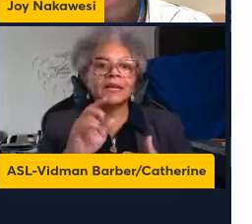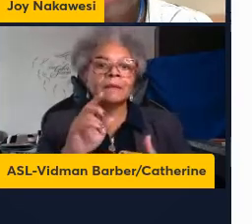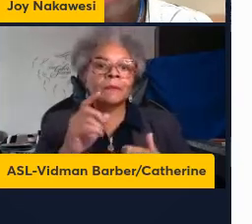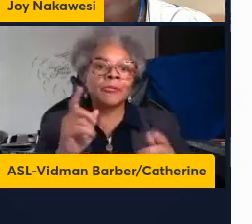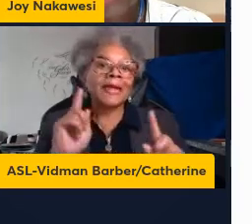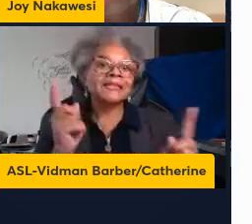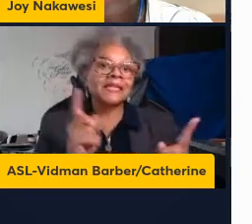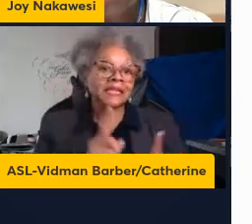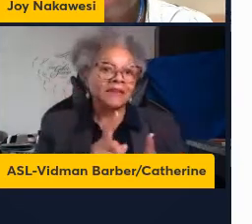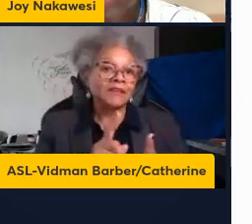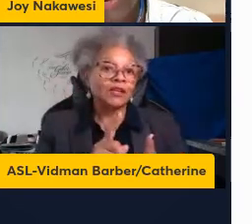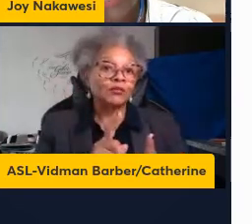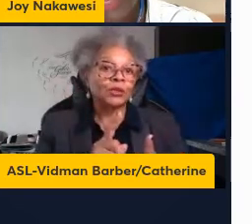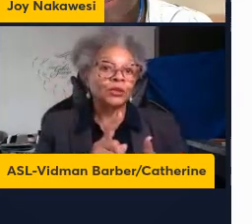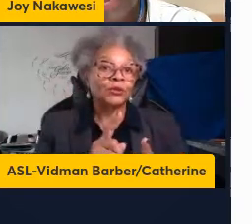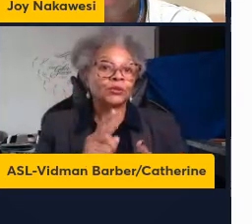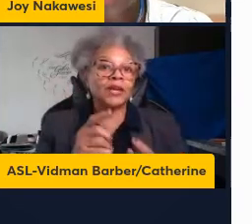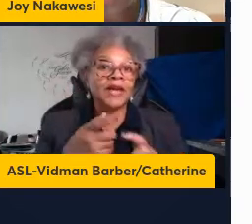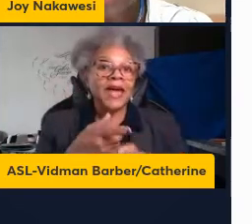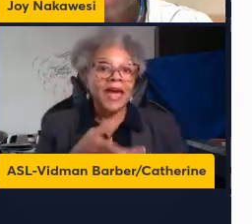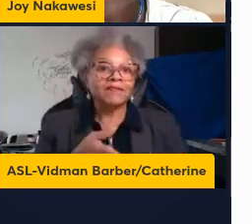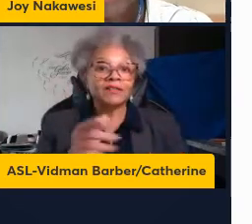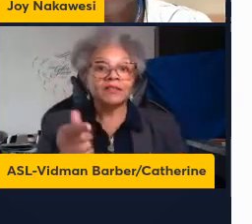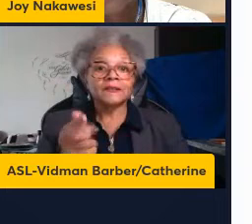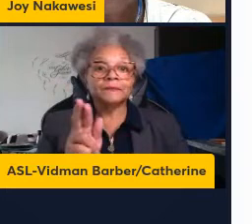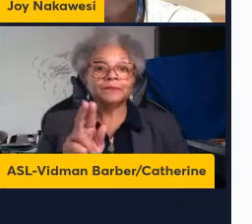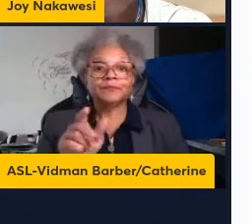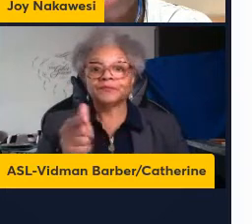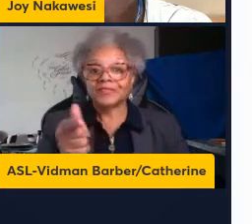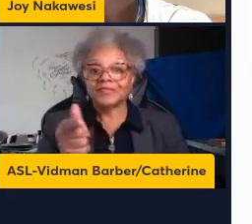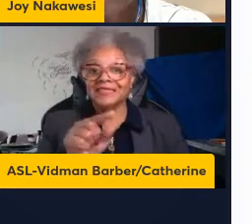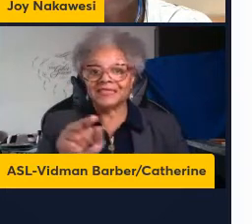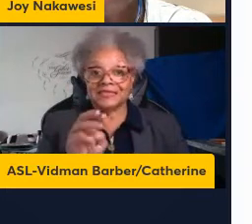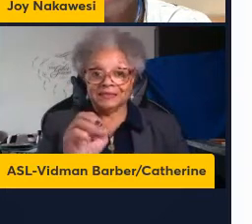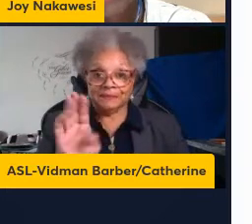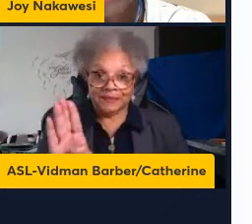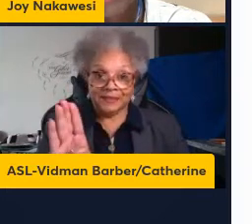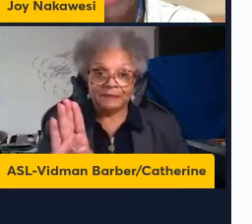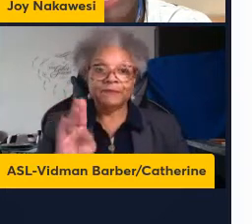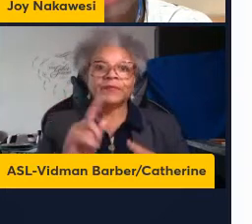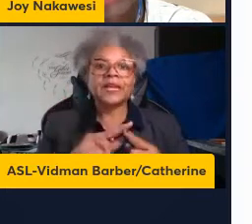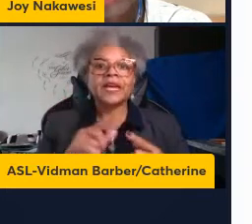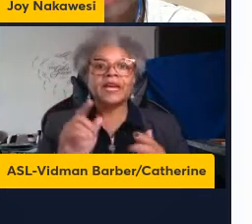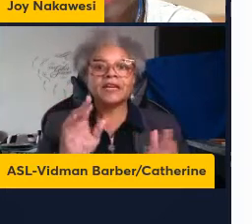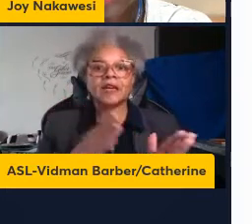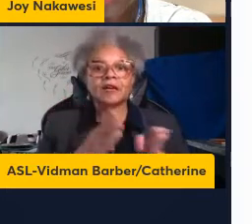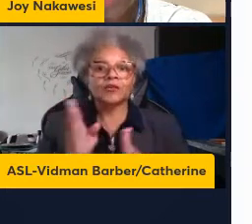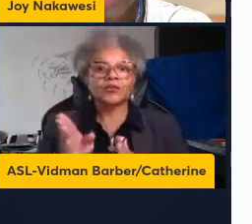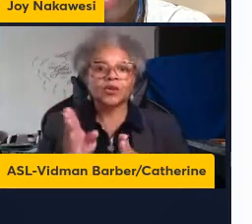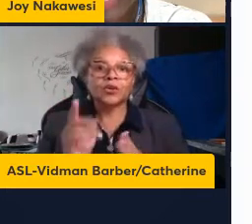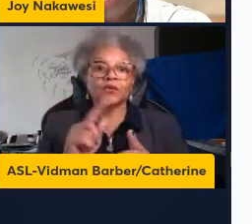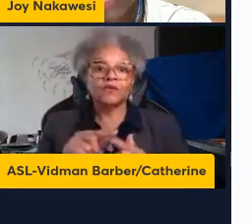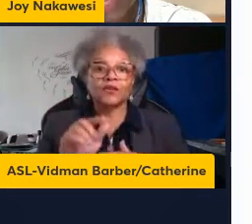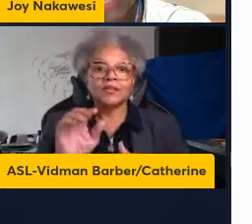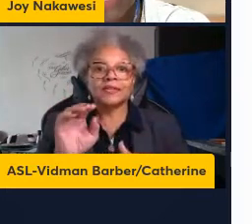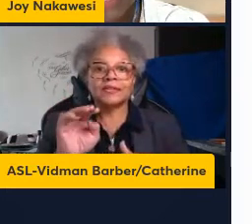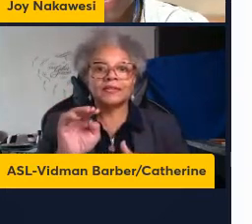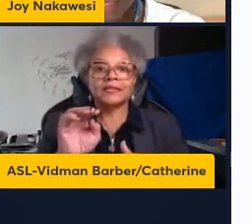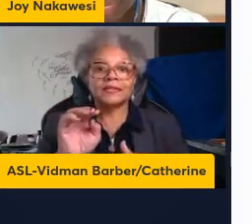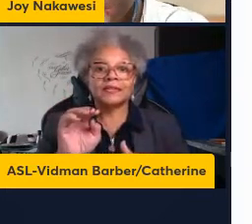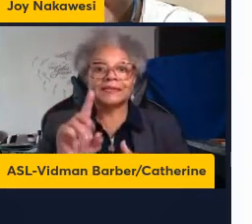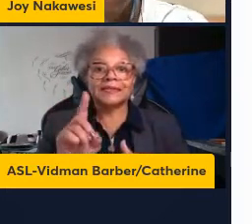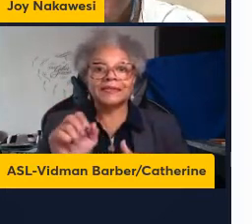significantly reduced both granzyme B and the interferon gamma producing CD8 TREM cells